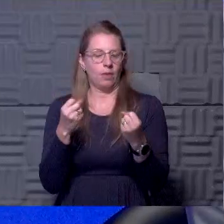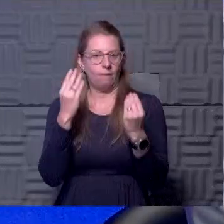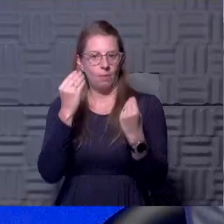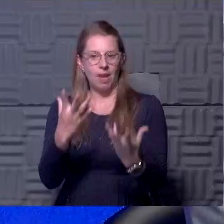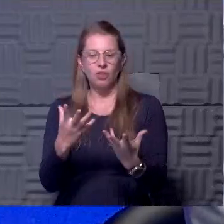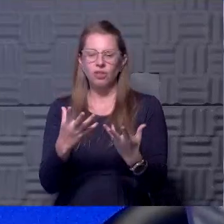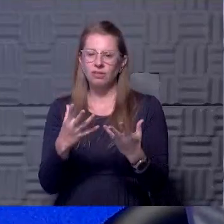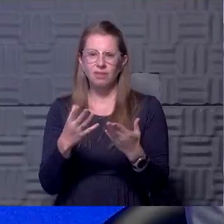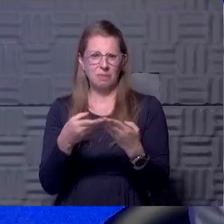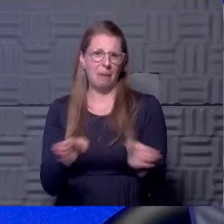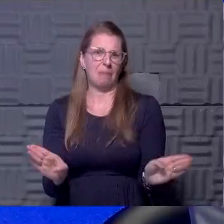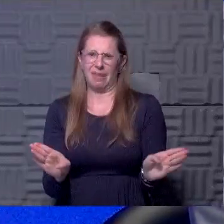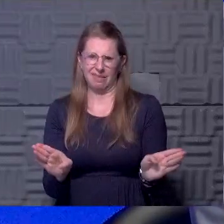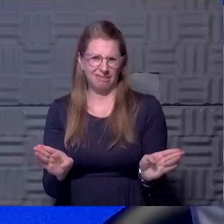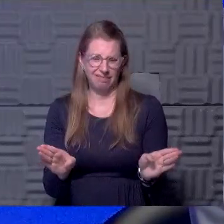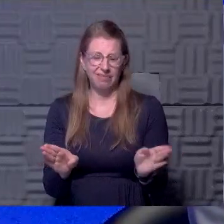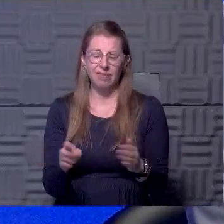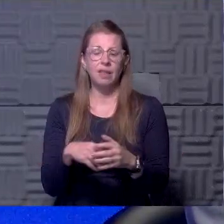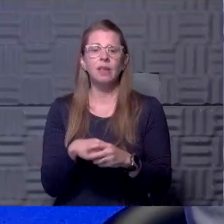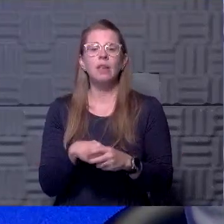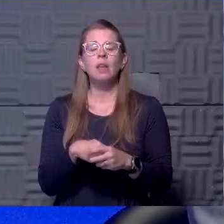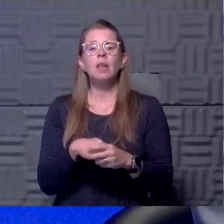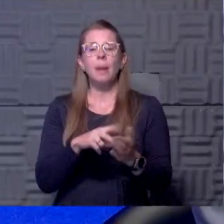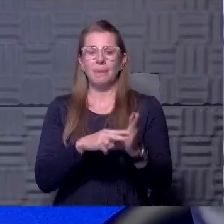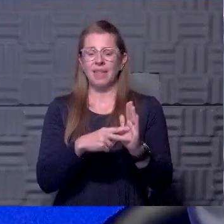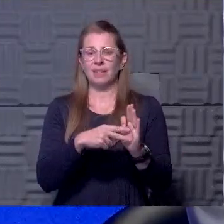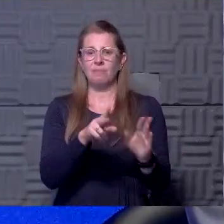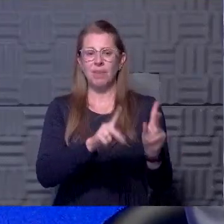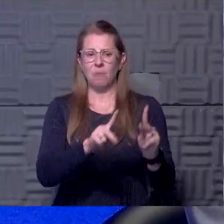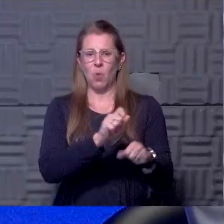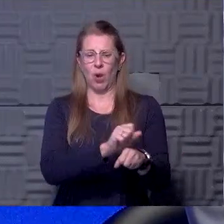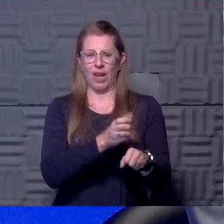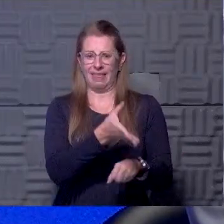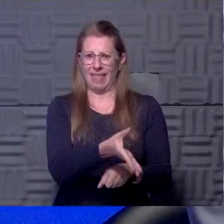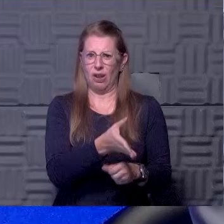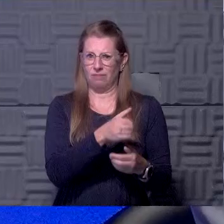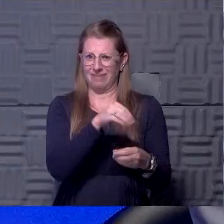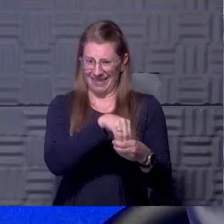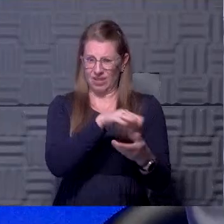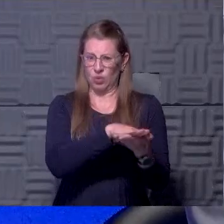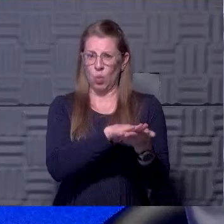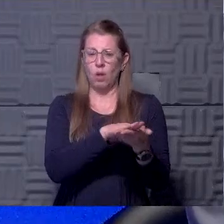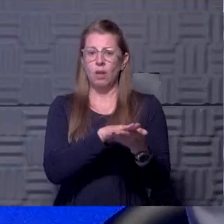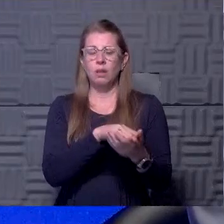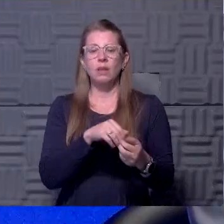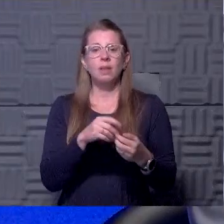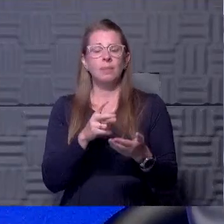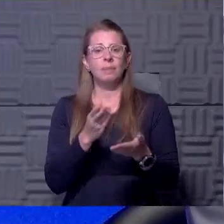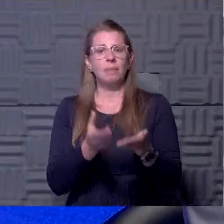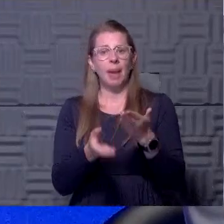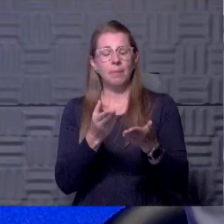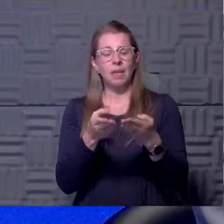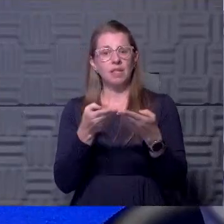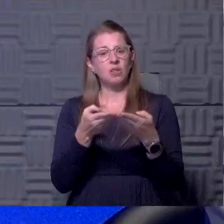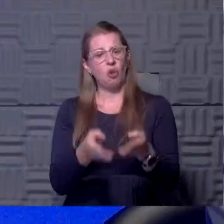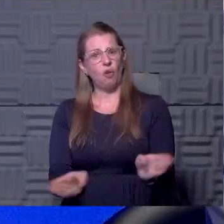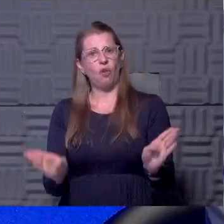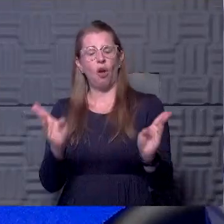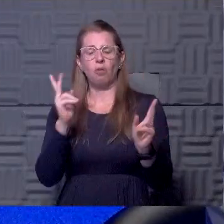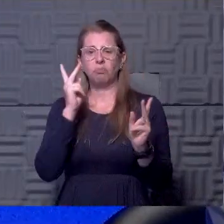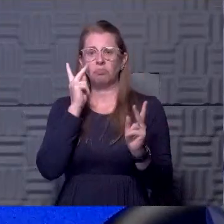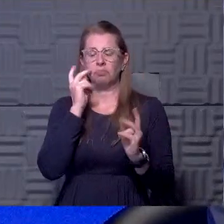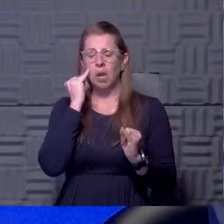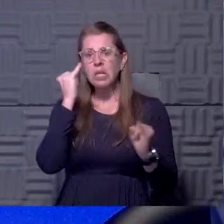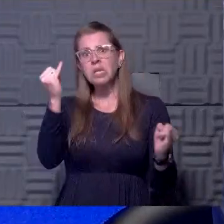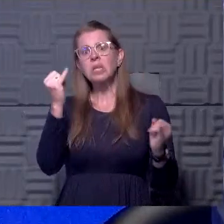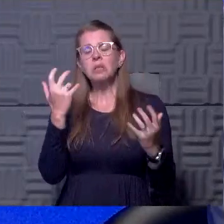especially like you said, the people who are working in the schools, I think it's probably a good, um, maybe bellwether of everything that is going on or in work,